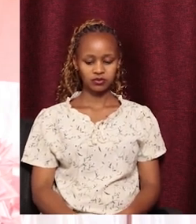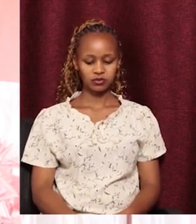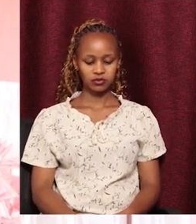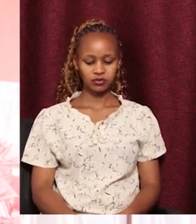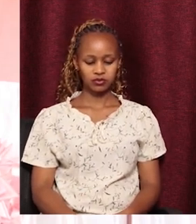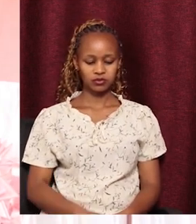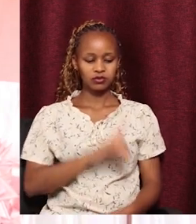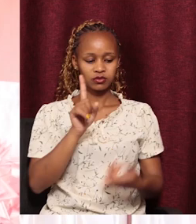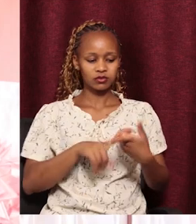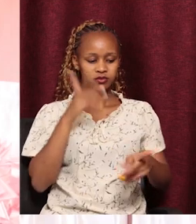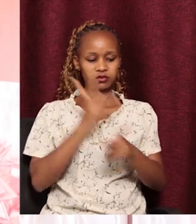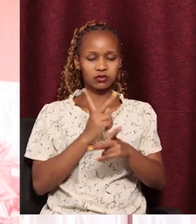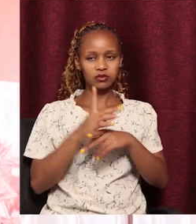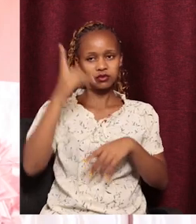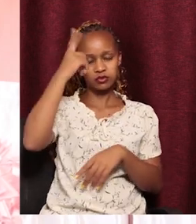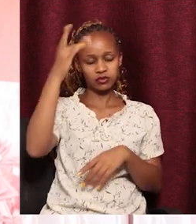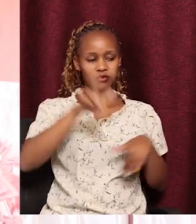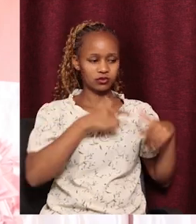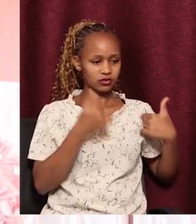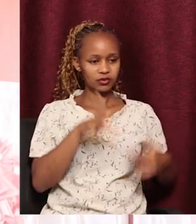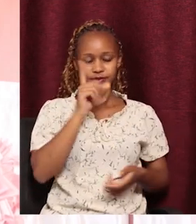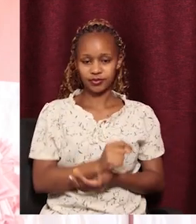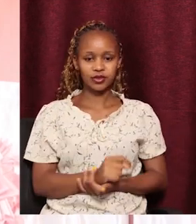when God places a dream in your heart,